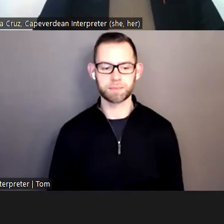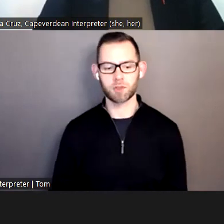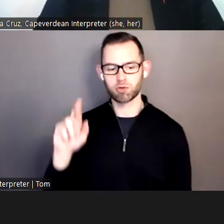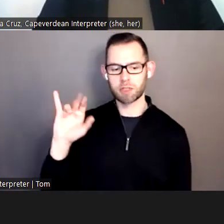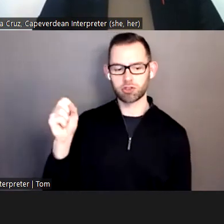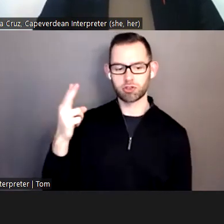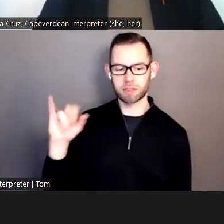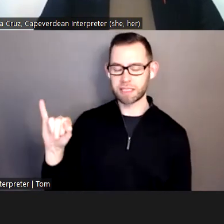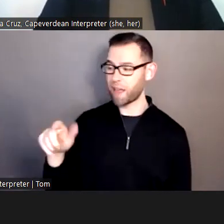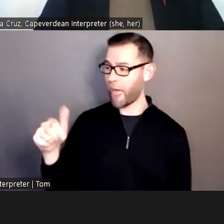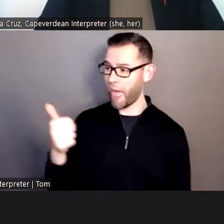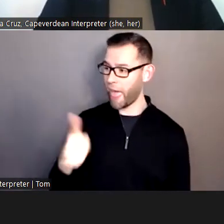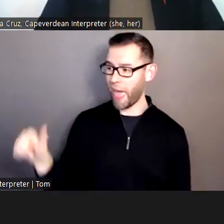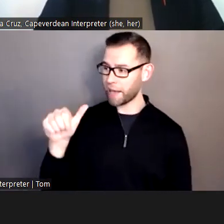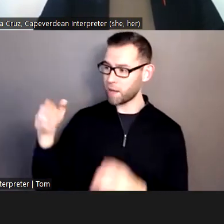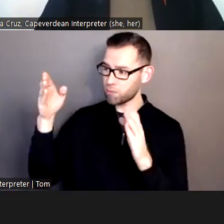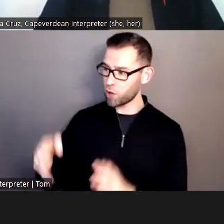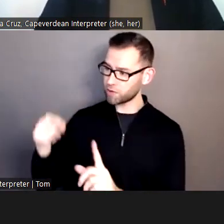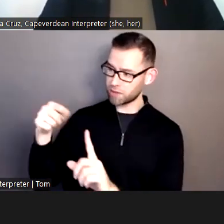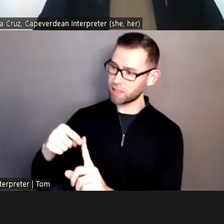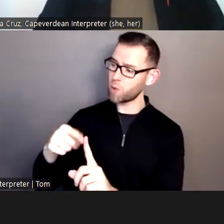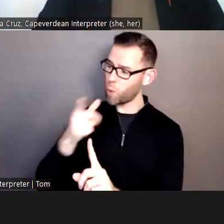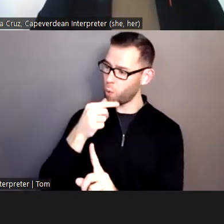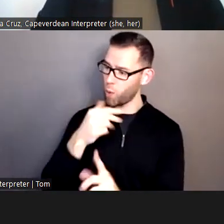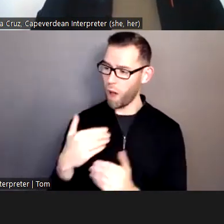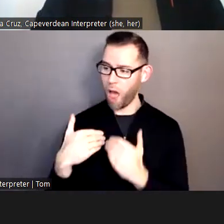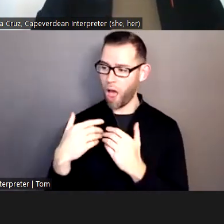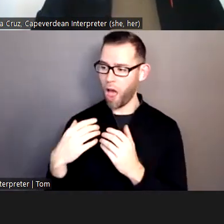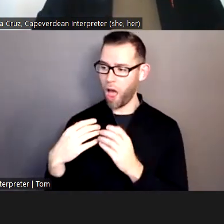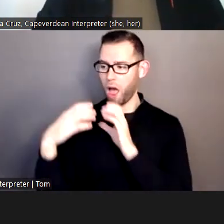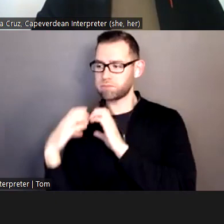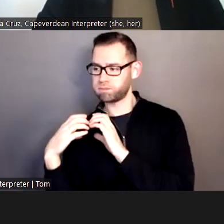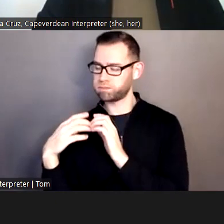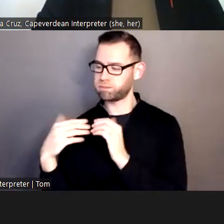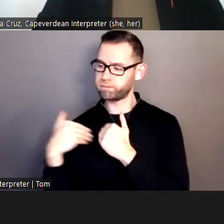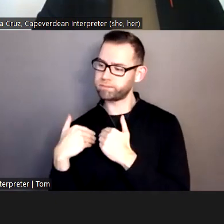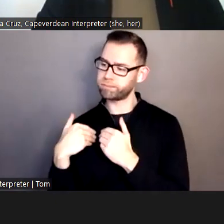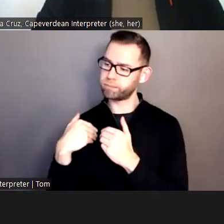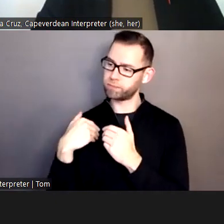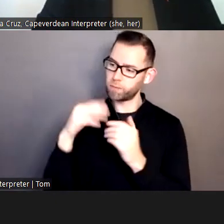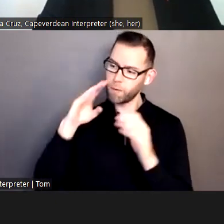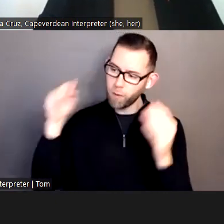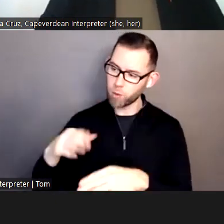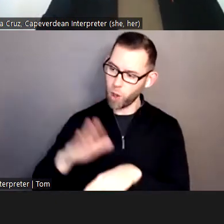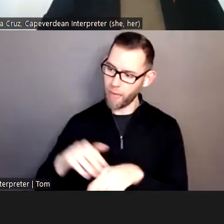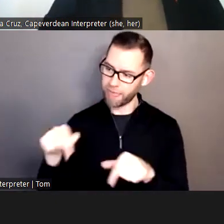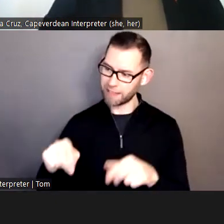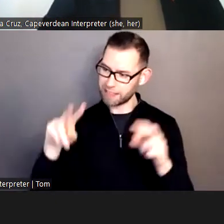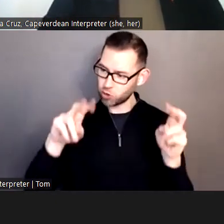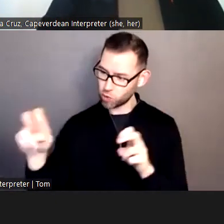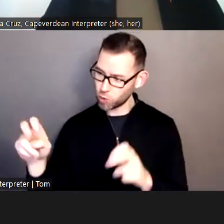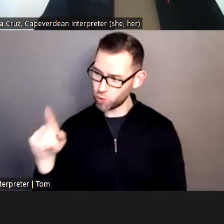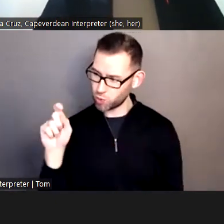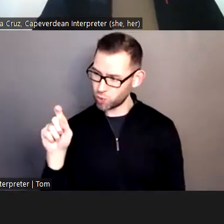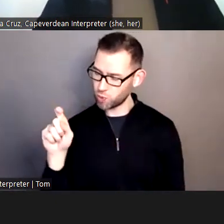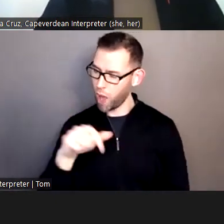of those partner organization with with neighbor to